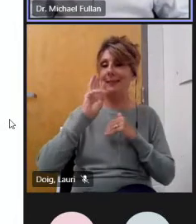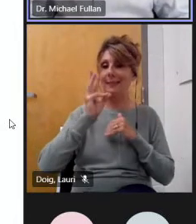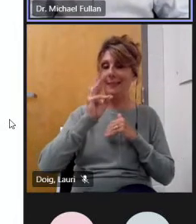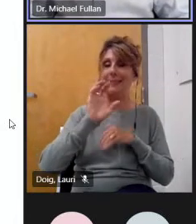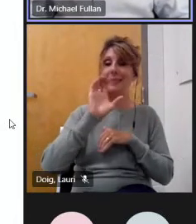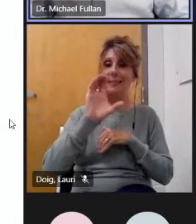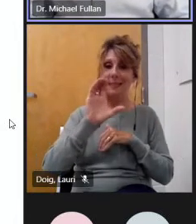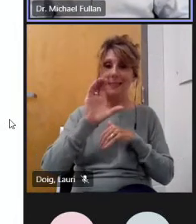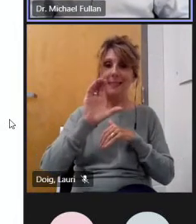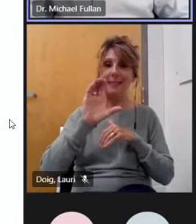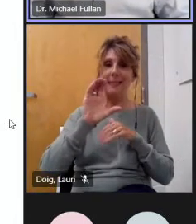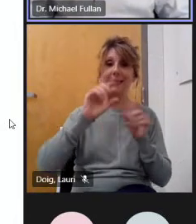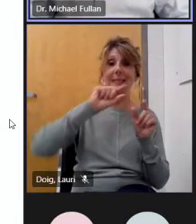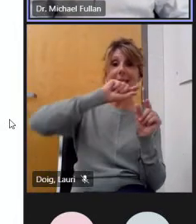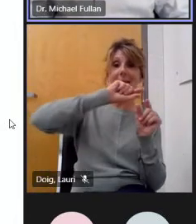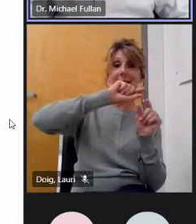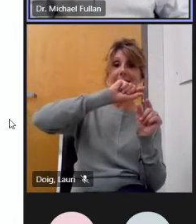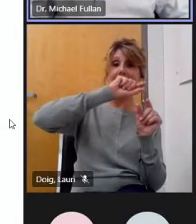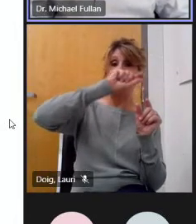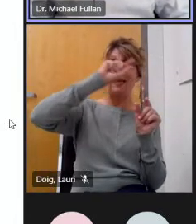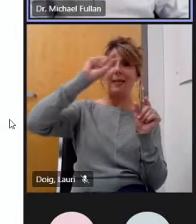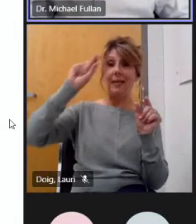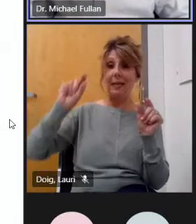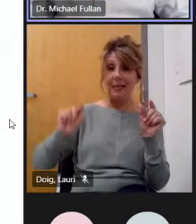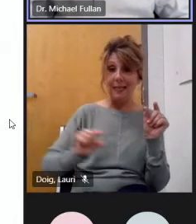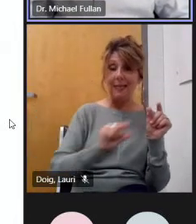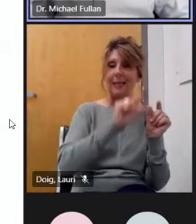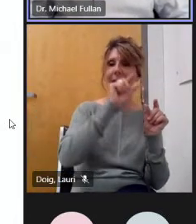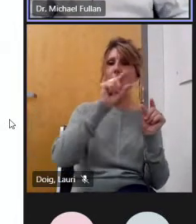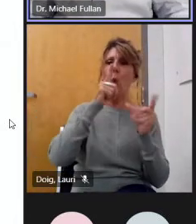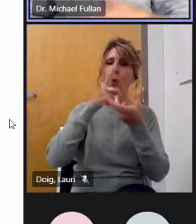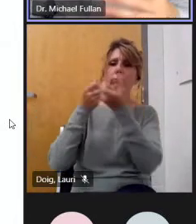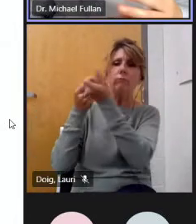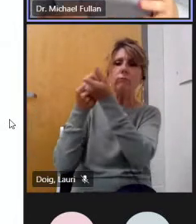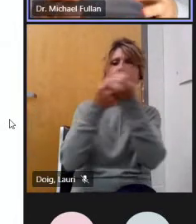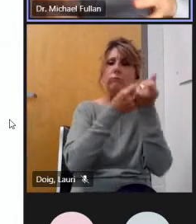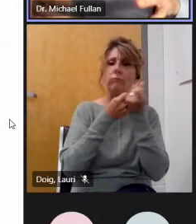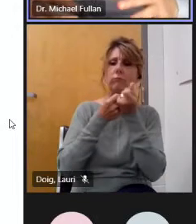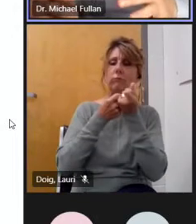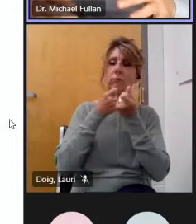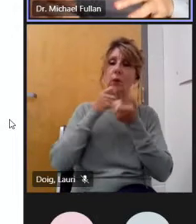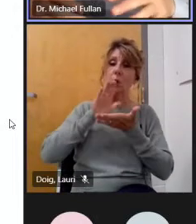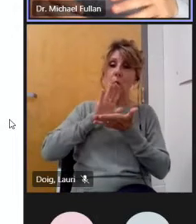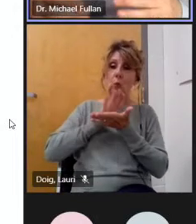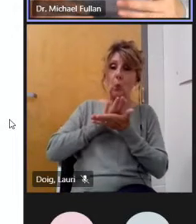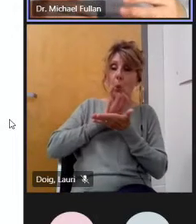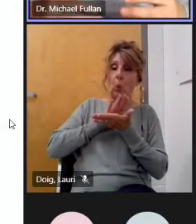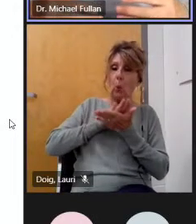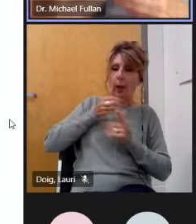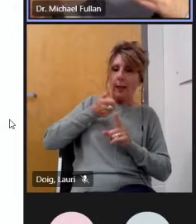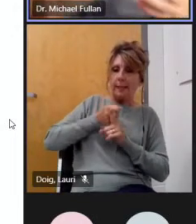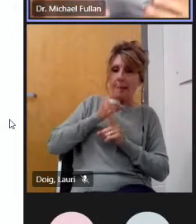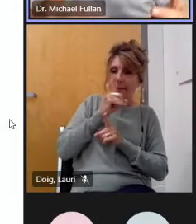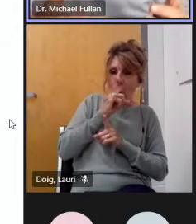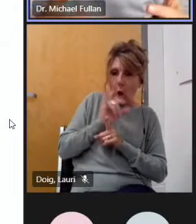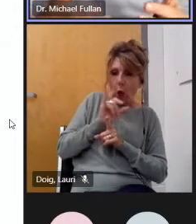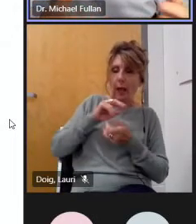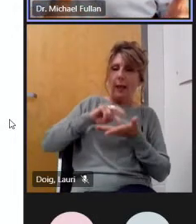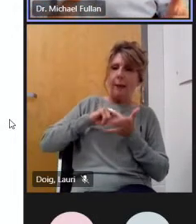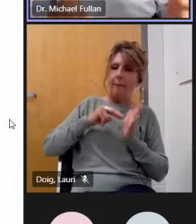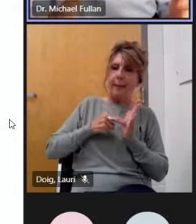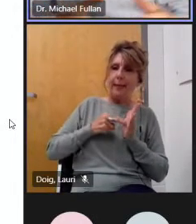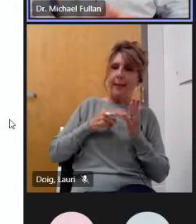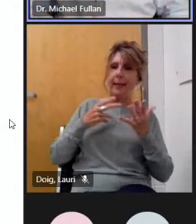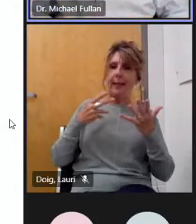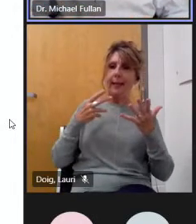that and then the infrastructure uh the school uh school conditions which have to do with uh the quality of the